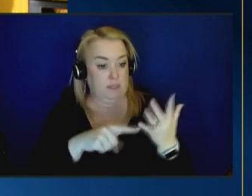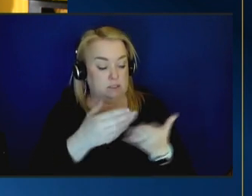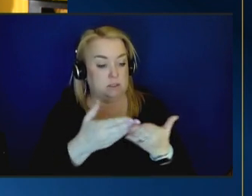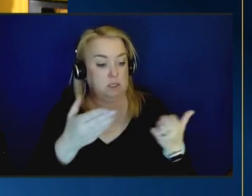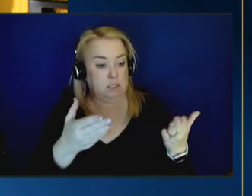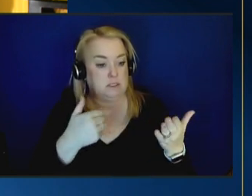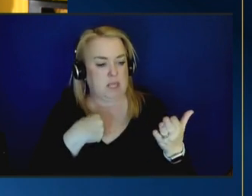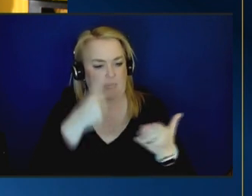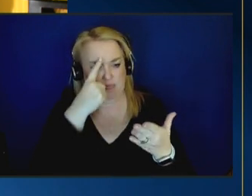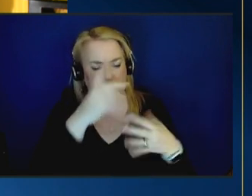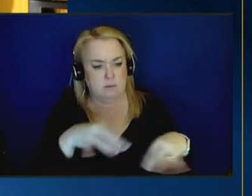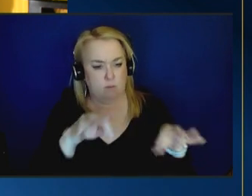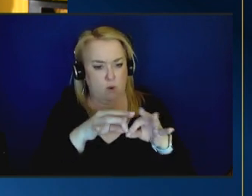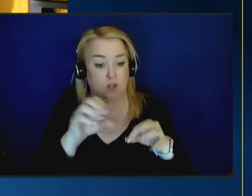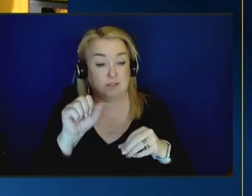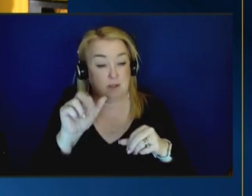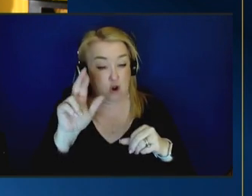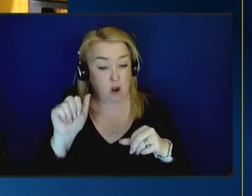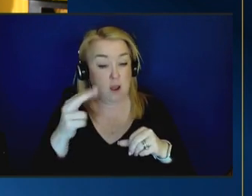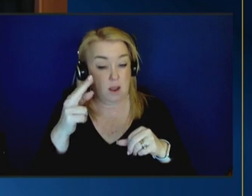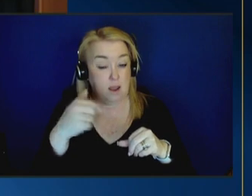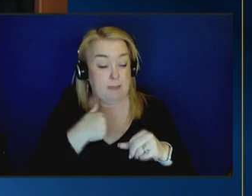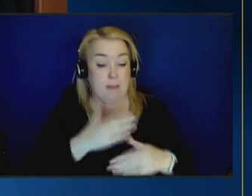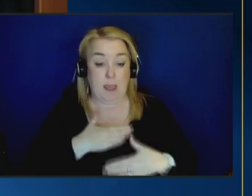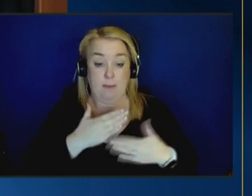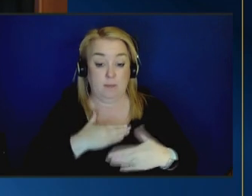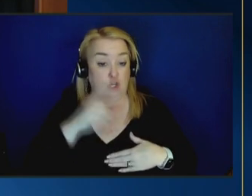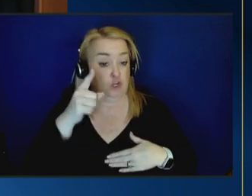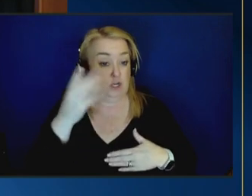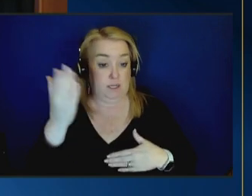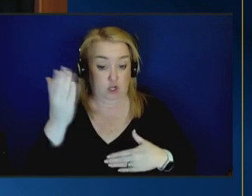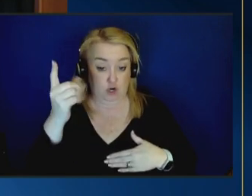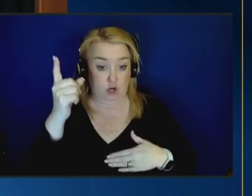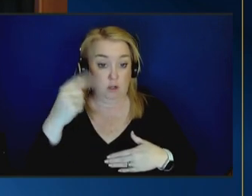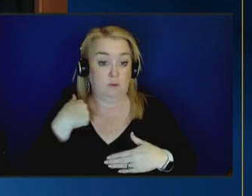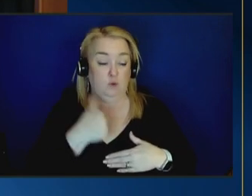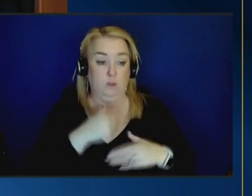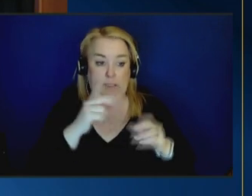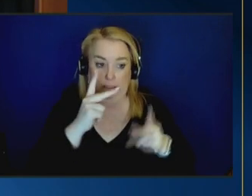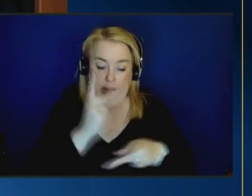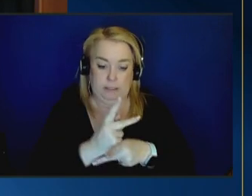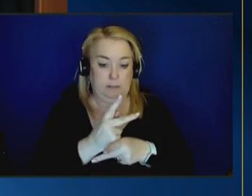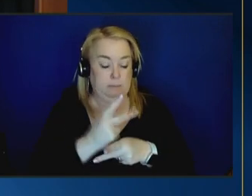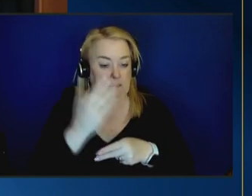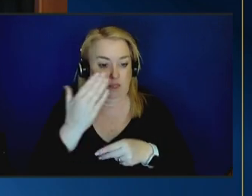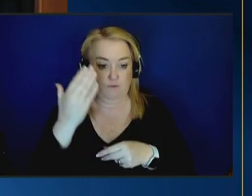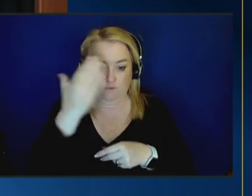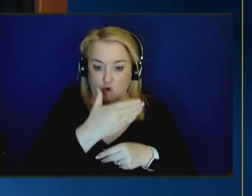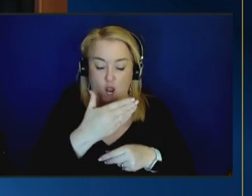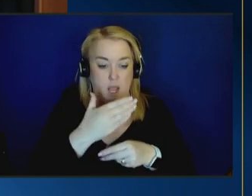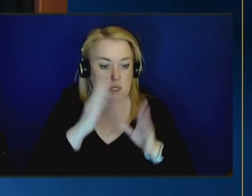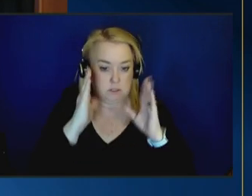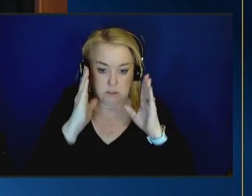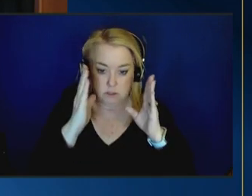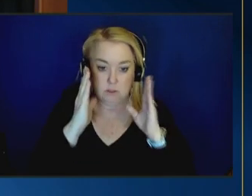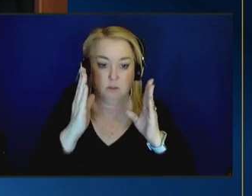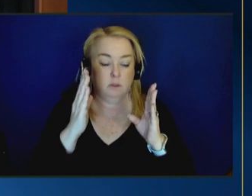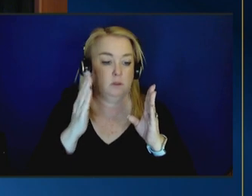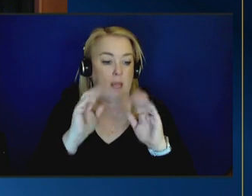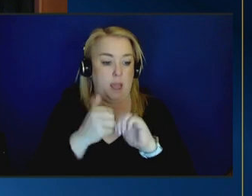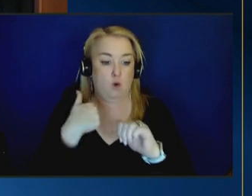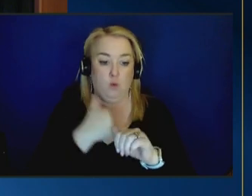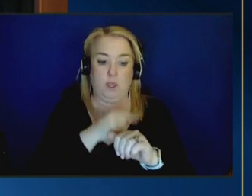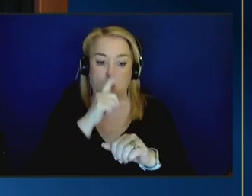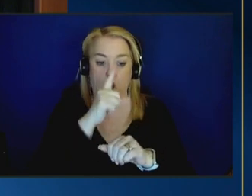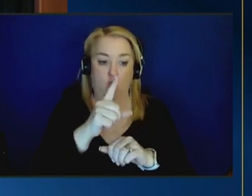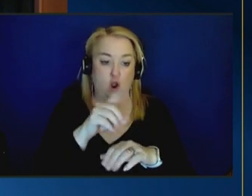i'm so glad sarah that you're here that we are you know we keep it on the front burner right you know how are we you know impacting the families that we're supposed